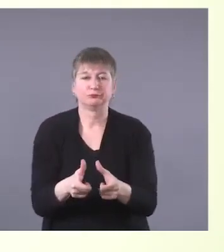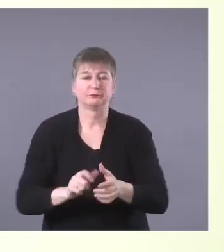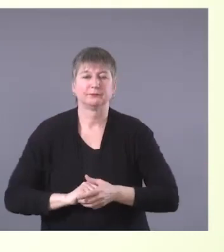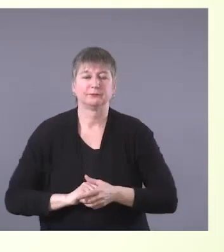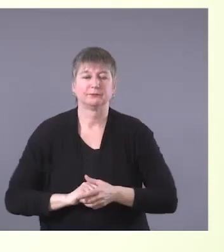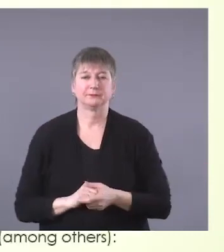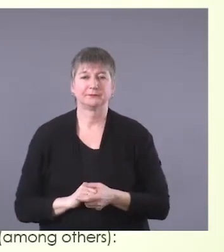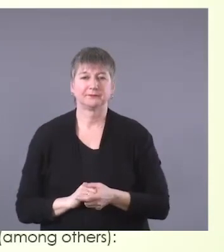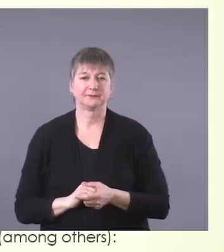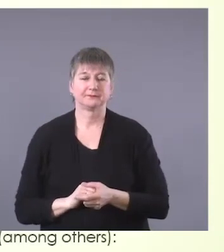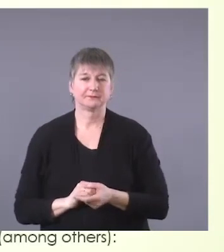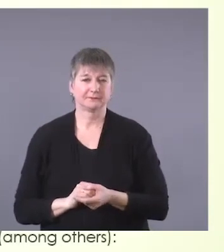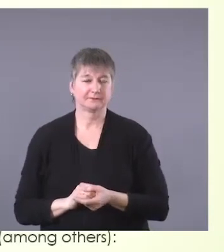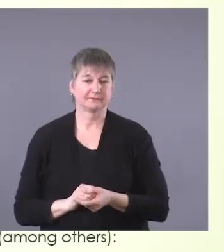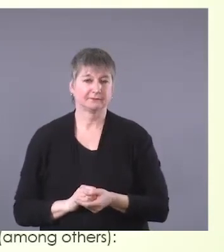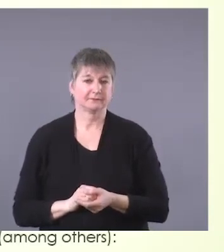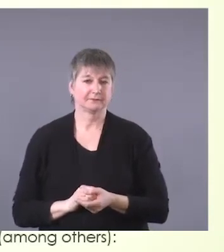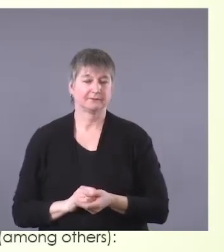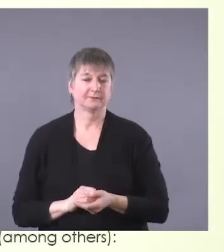slide.